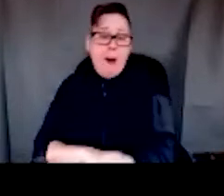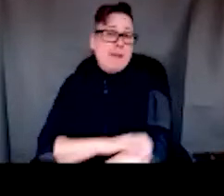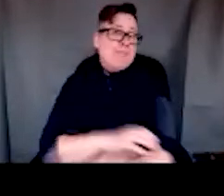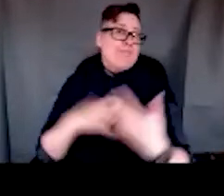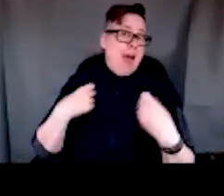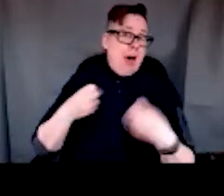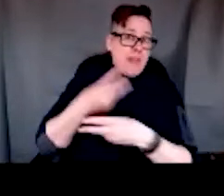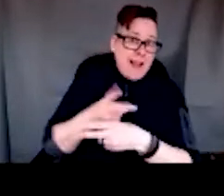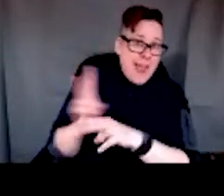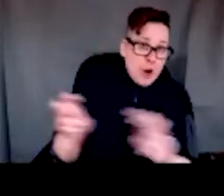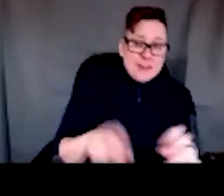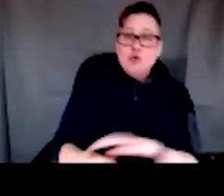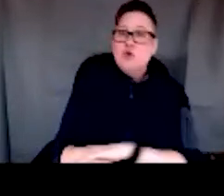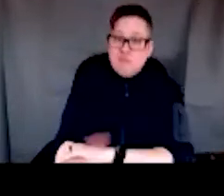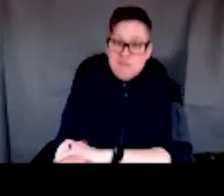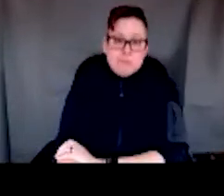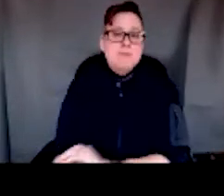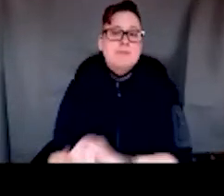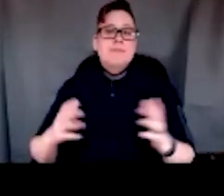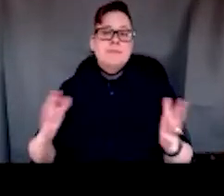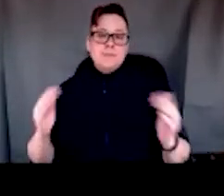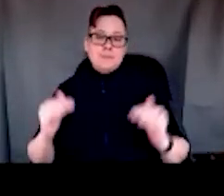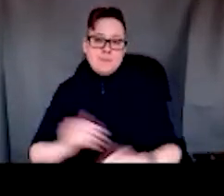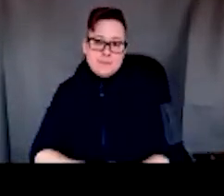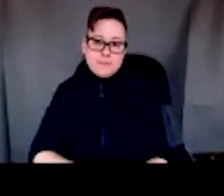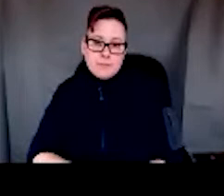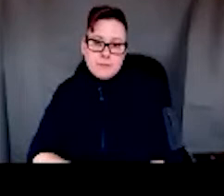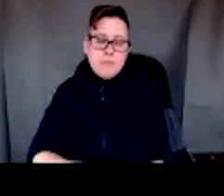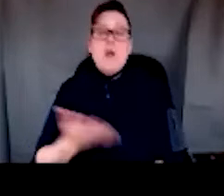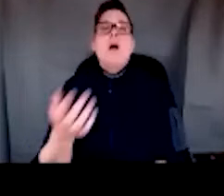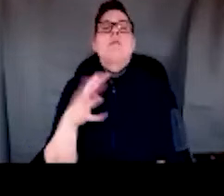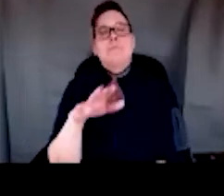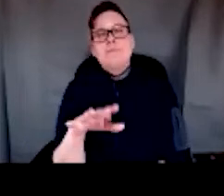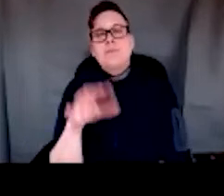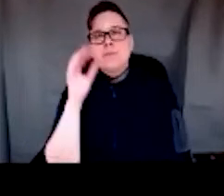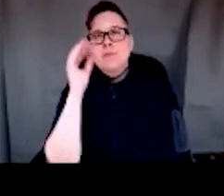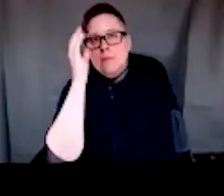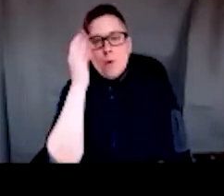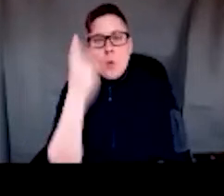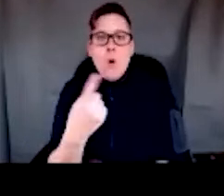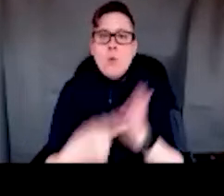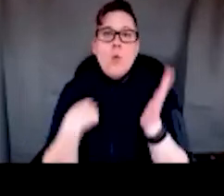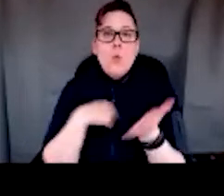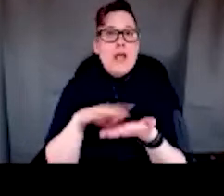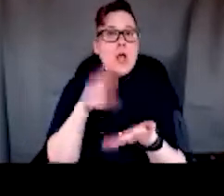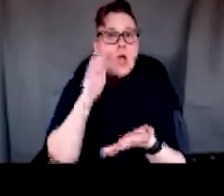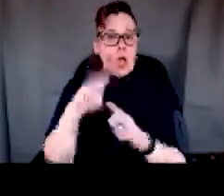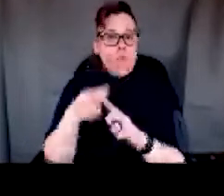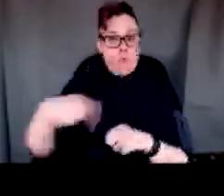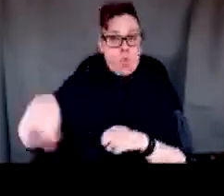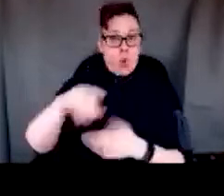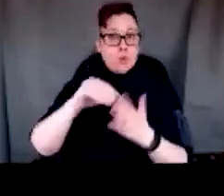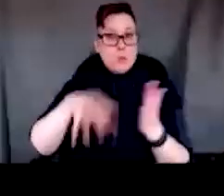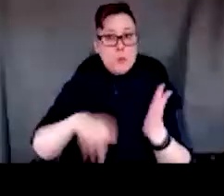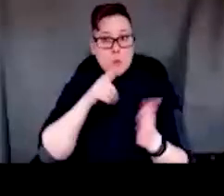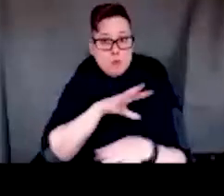employment issues, and so forth. Um, um, know, one of the things that we learned from students that participated